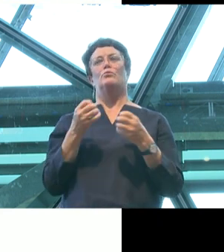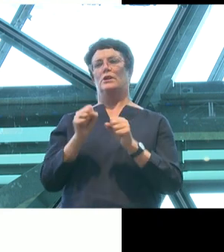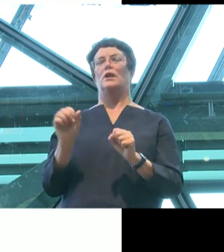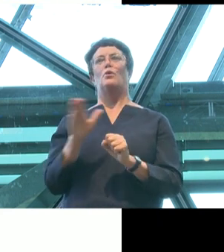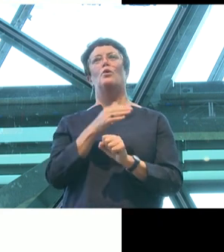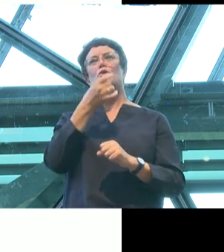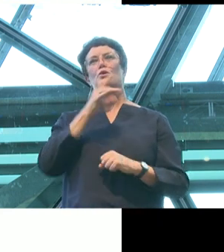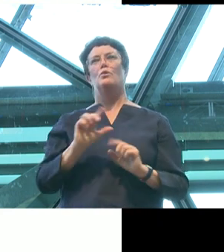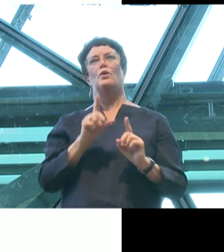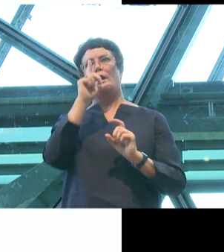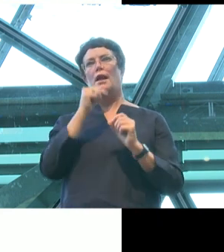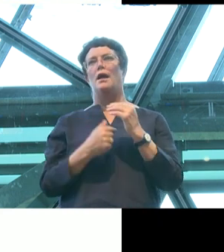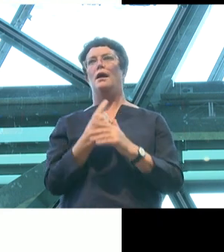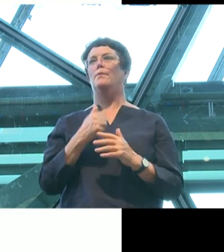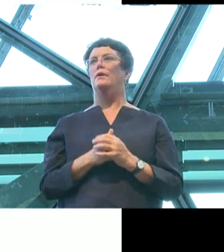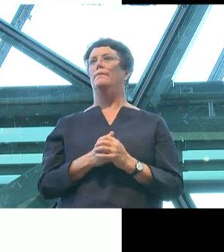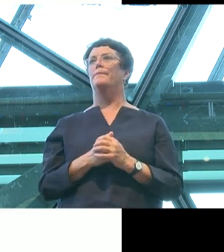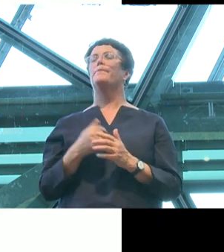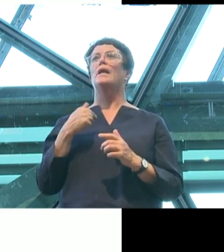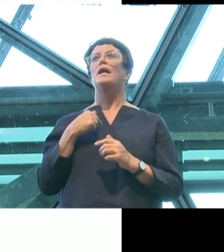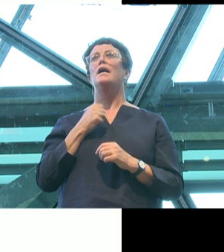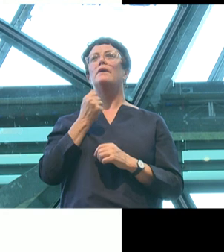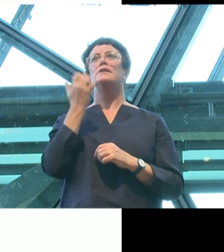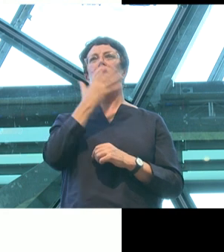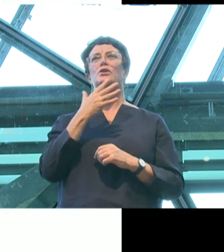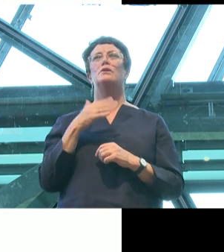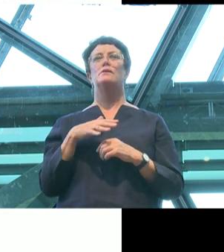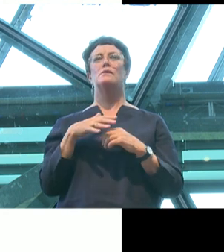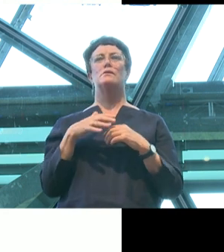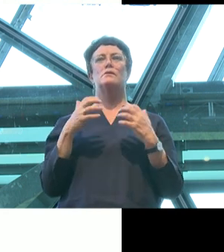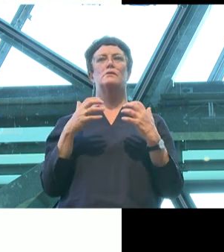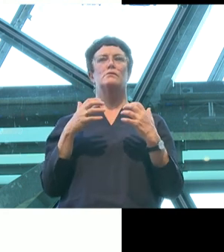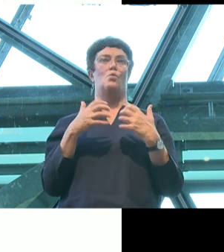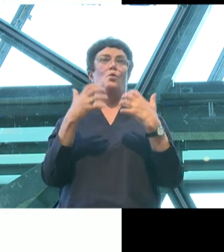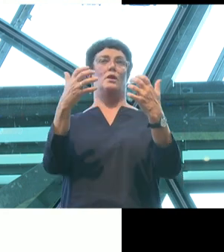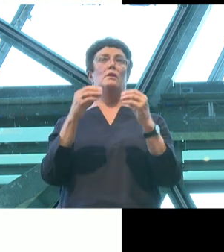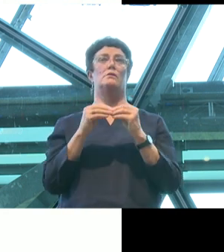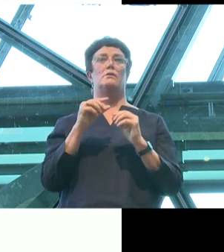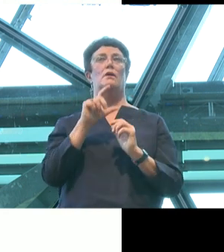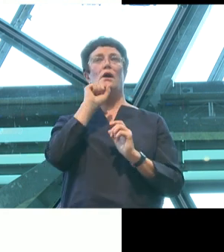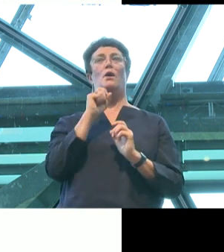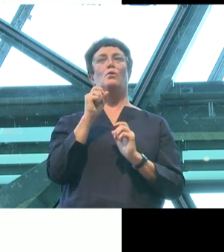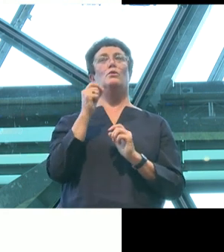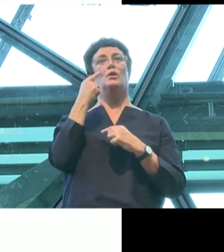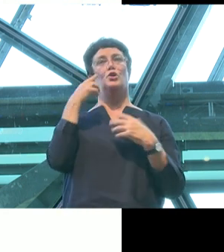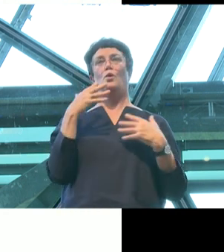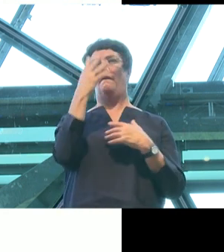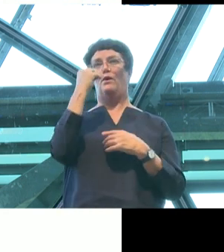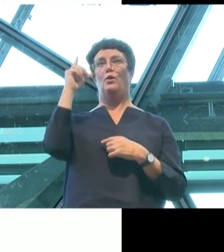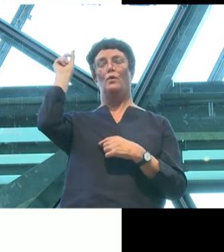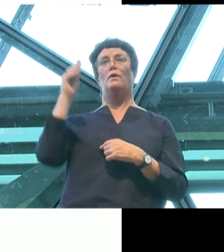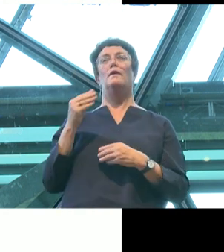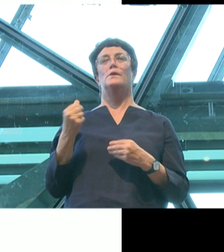Now, a quick heads up to Aboriginal and Torres Strait Islander audience members. I'm just about to show a photo of an Indigenous person who's now deceased.